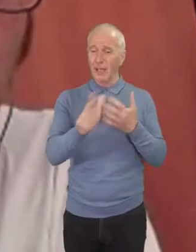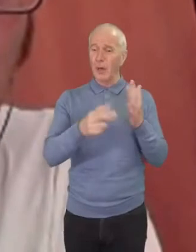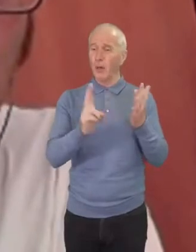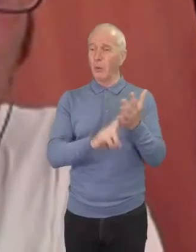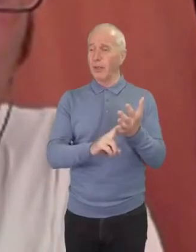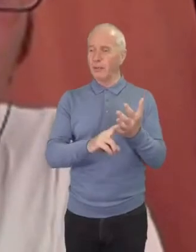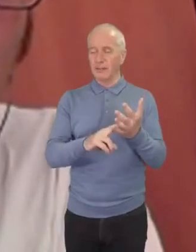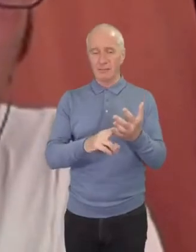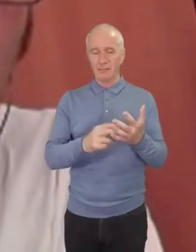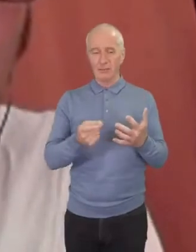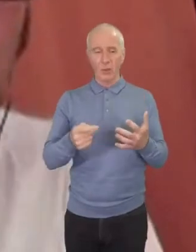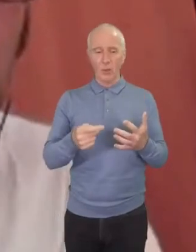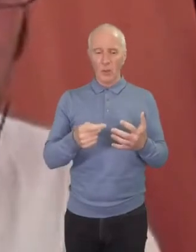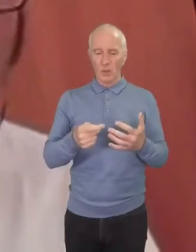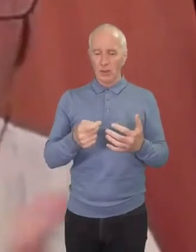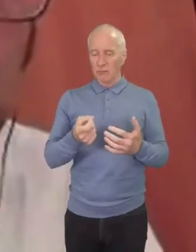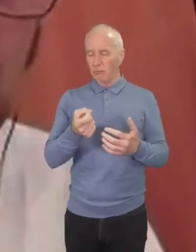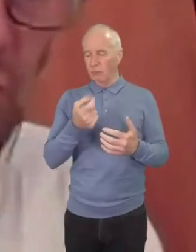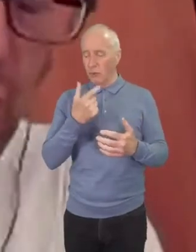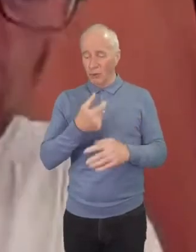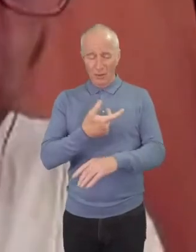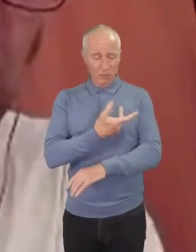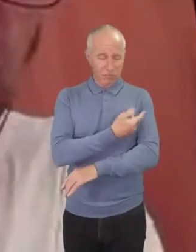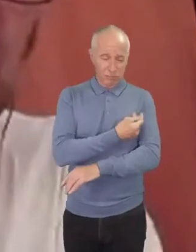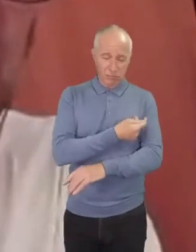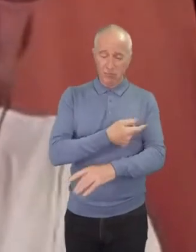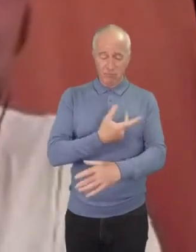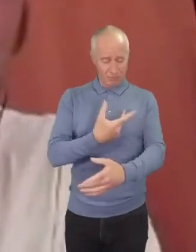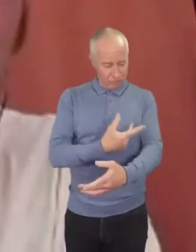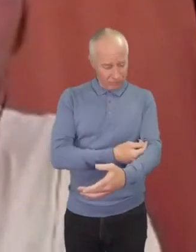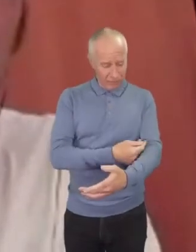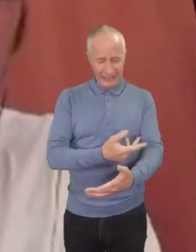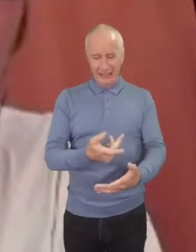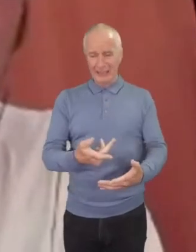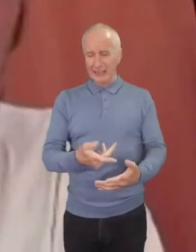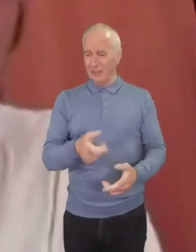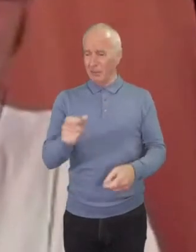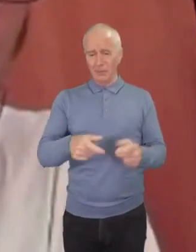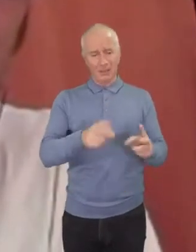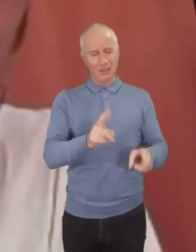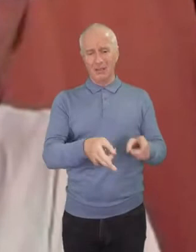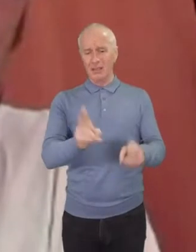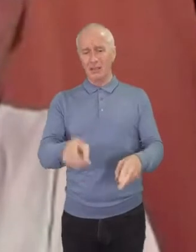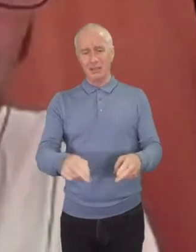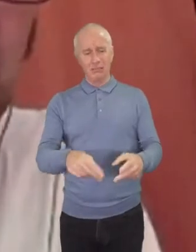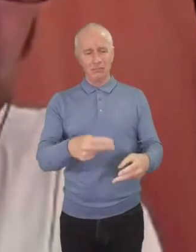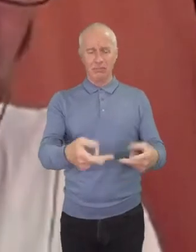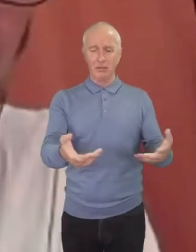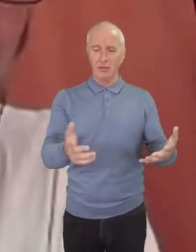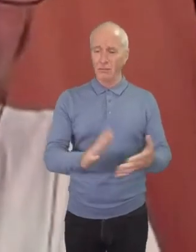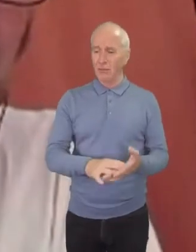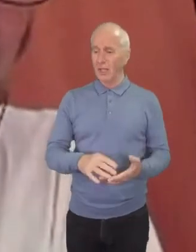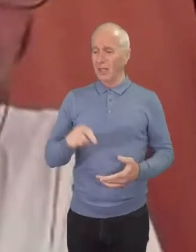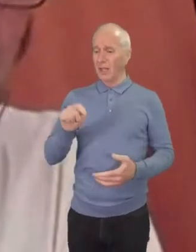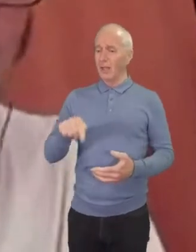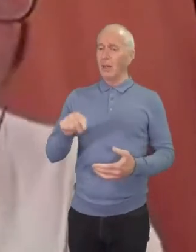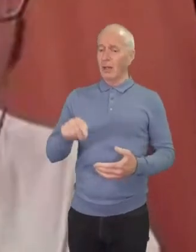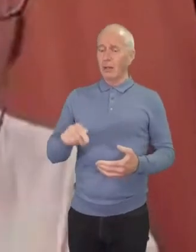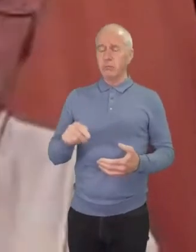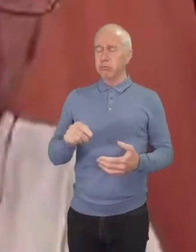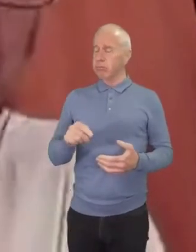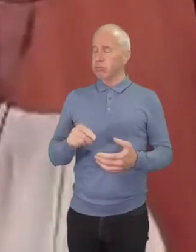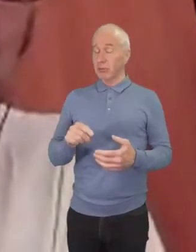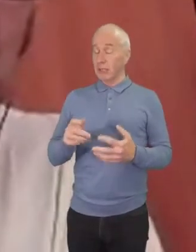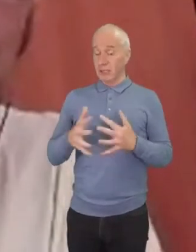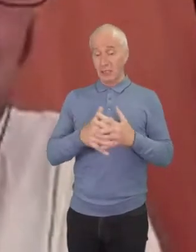addiction that we wanted to raise our voices and say this is a this is a national emergency this is